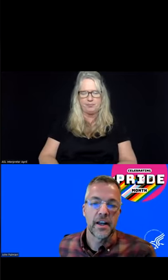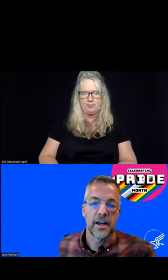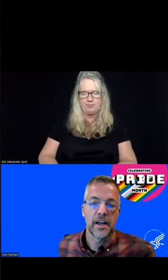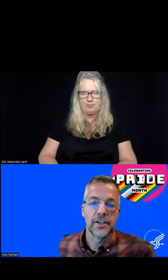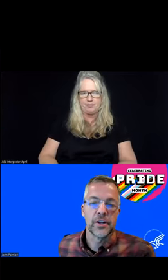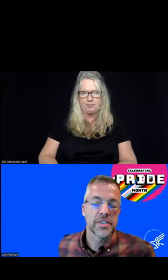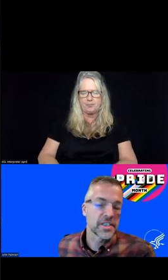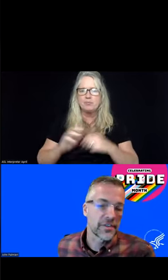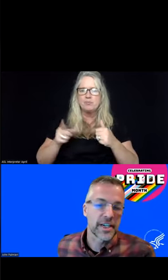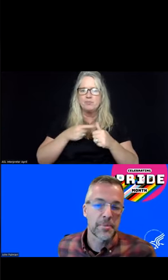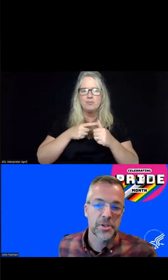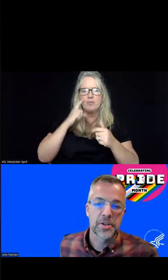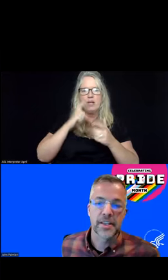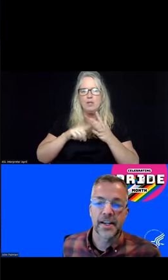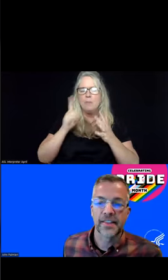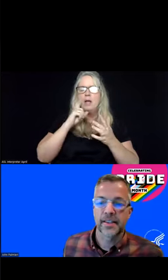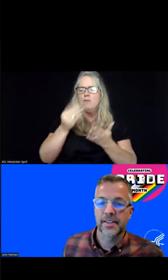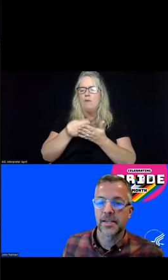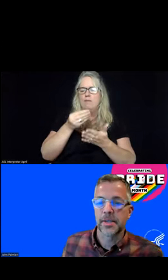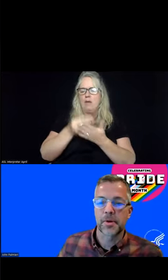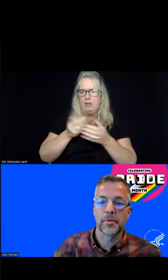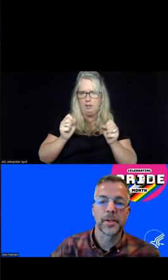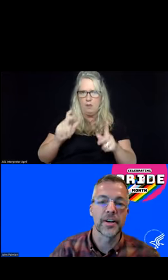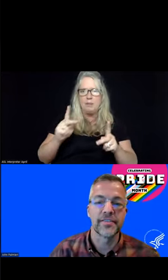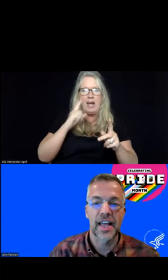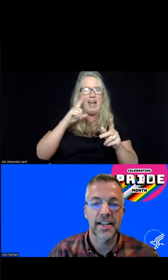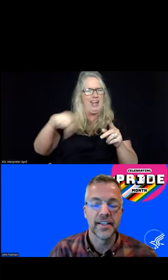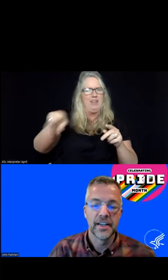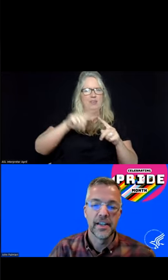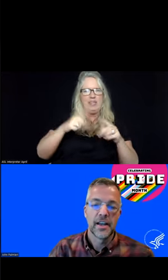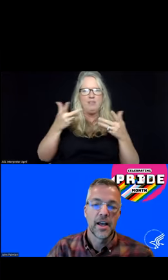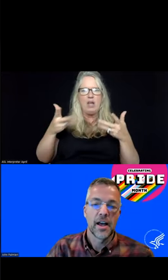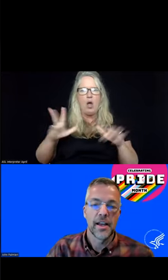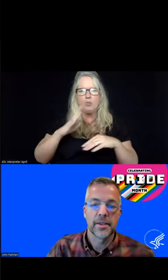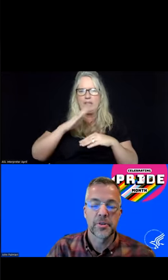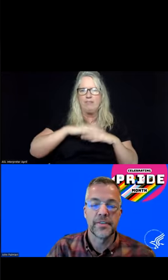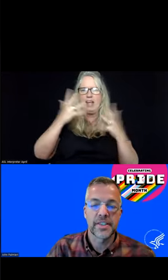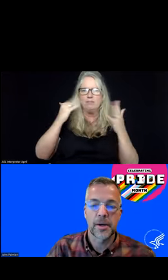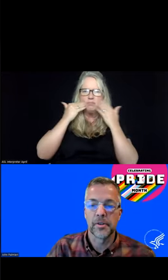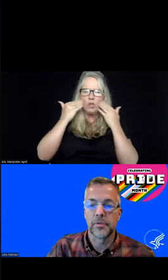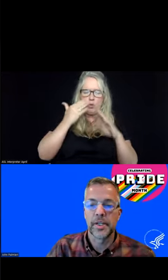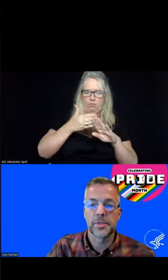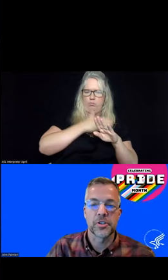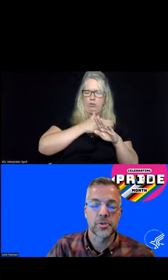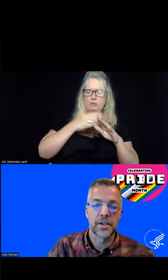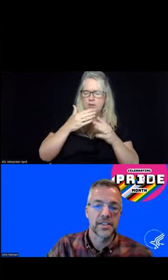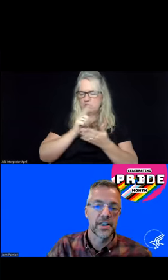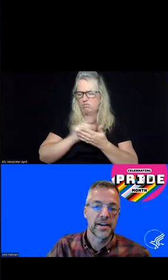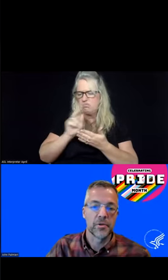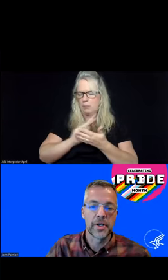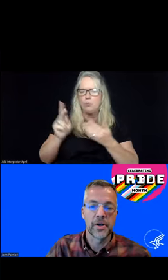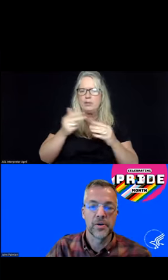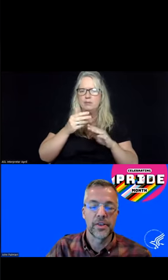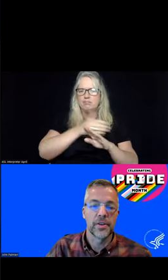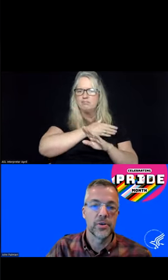notices of funding opportunity that I think the team has probably already flagged in the previous couple of weeks, but just wanted to